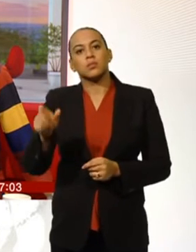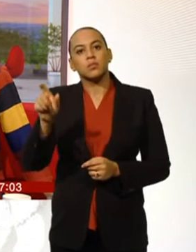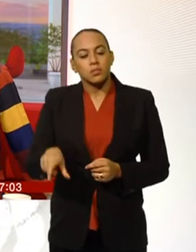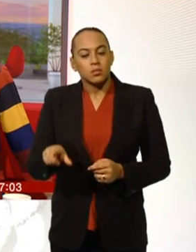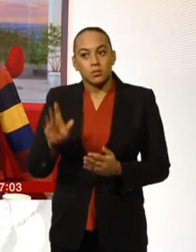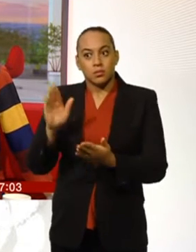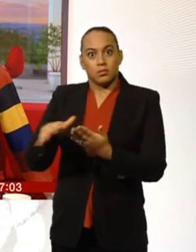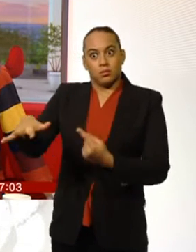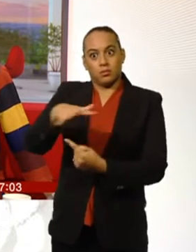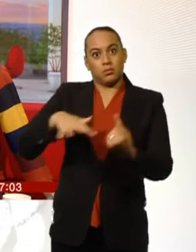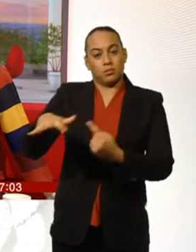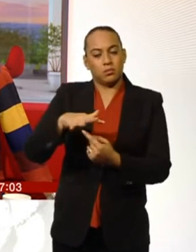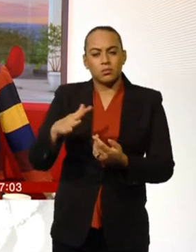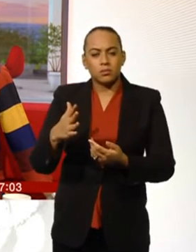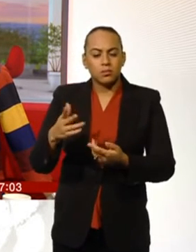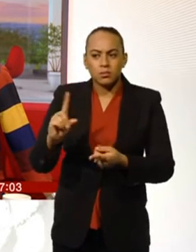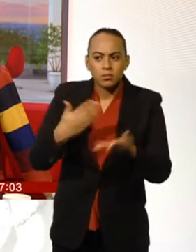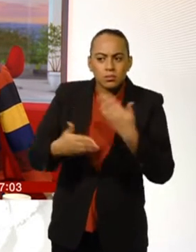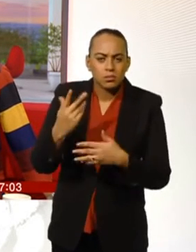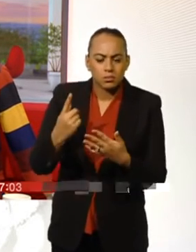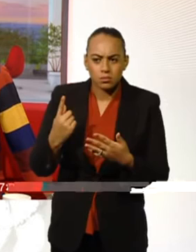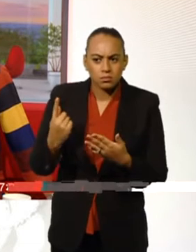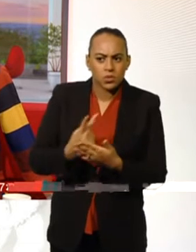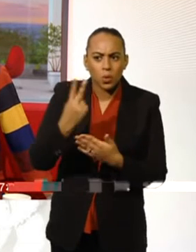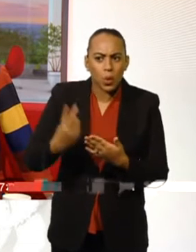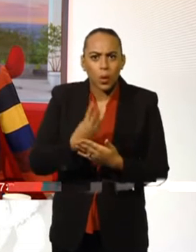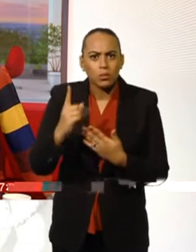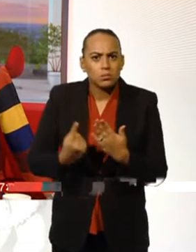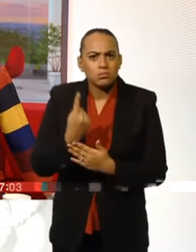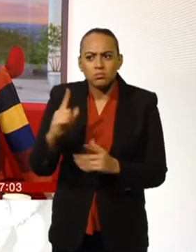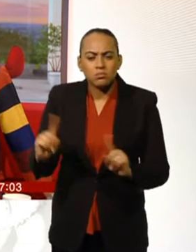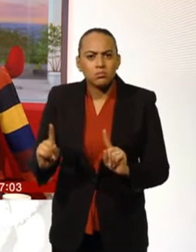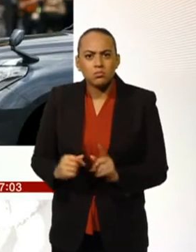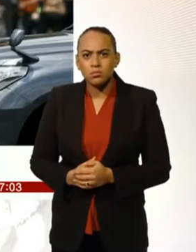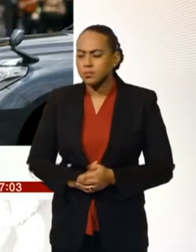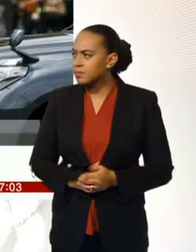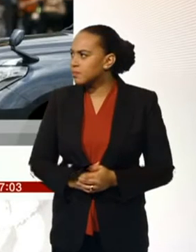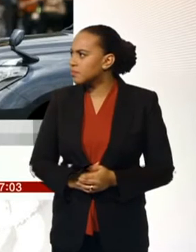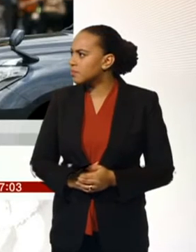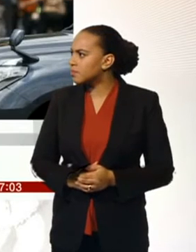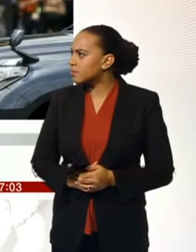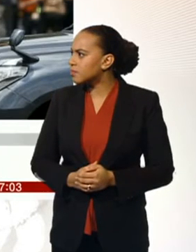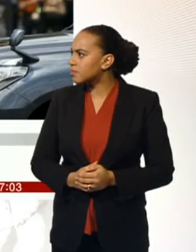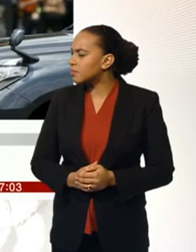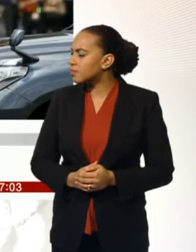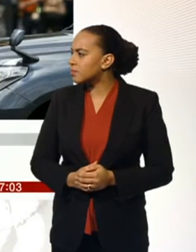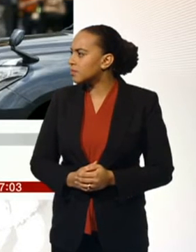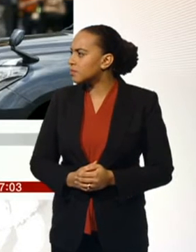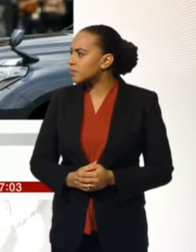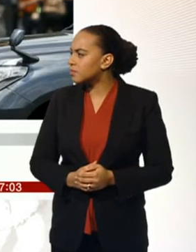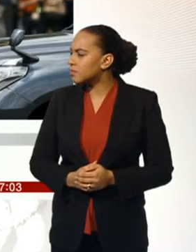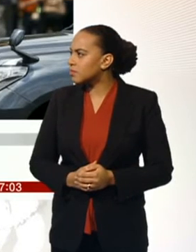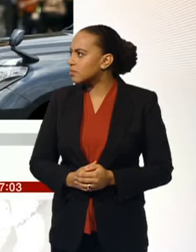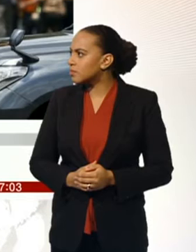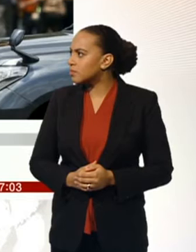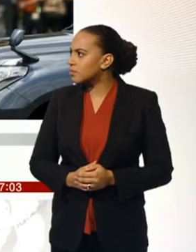can you tell us what you've been hearing in the last few hours as this has been taking place? Hi there. Yeah,